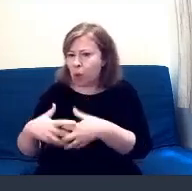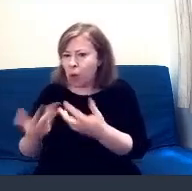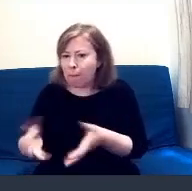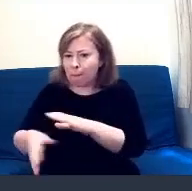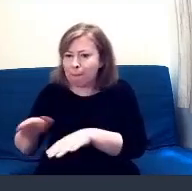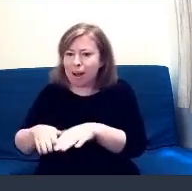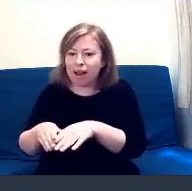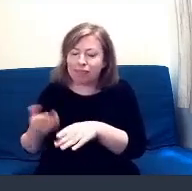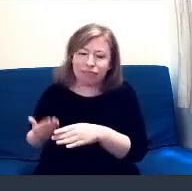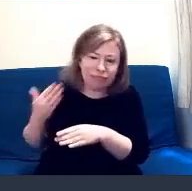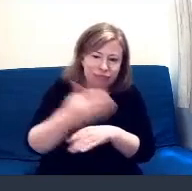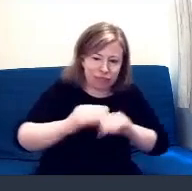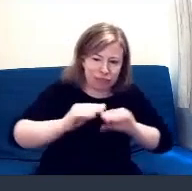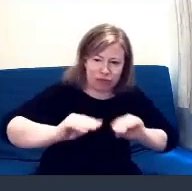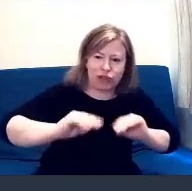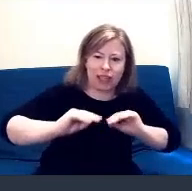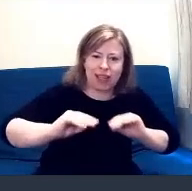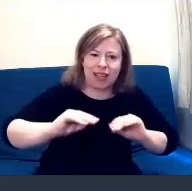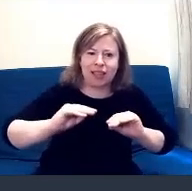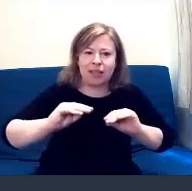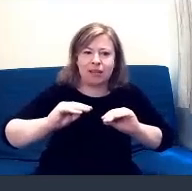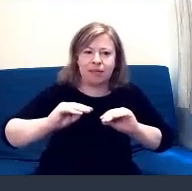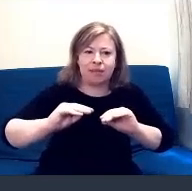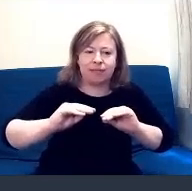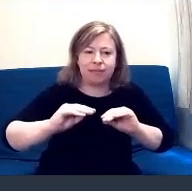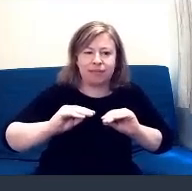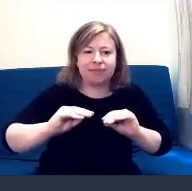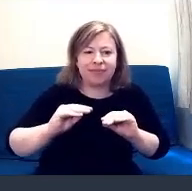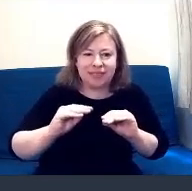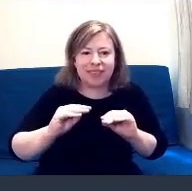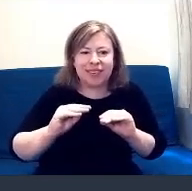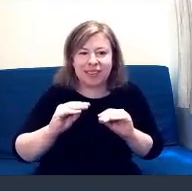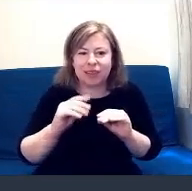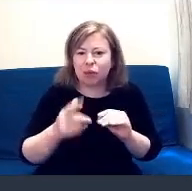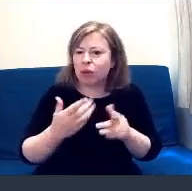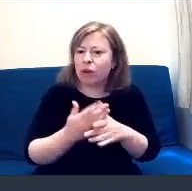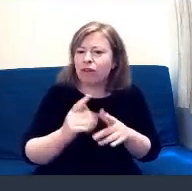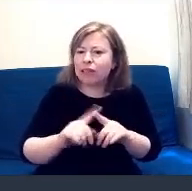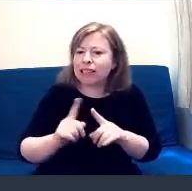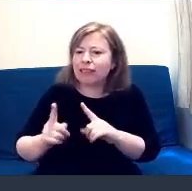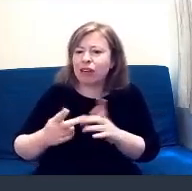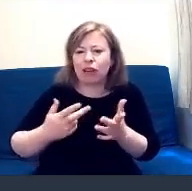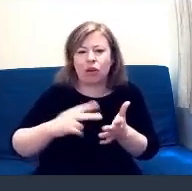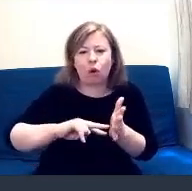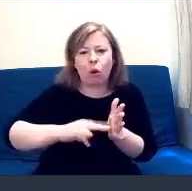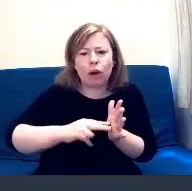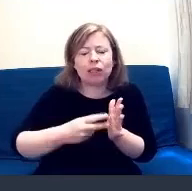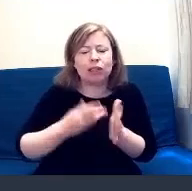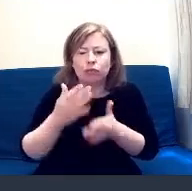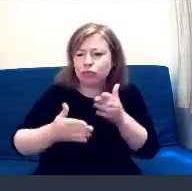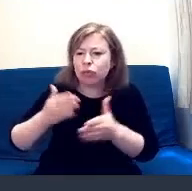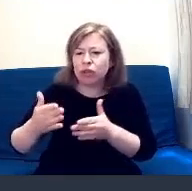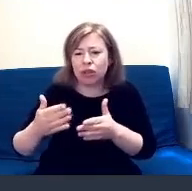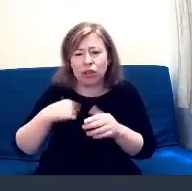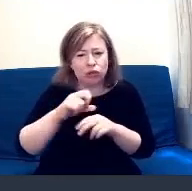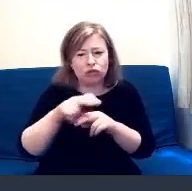and deliver training. And we were training private, public and third sector organisations. I think we were very much on the road just